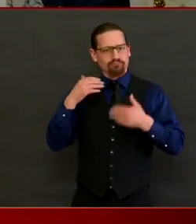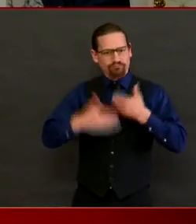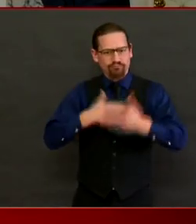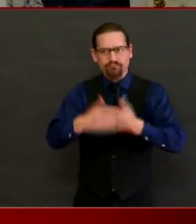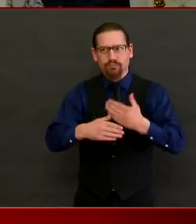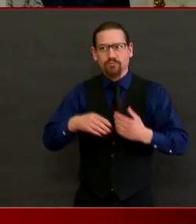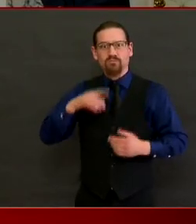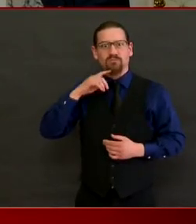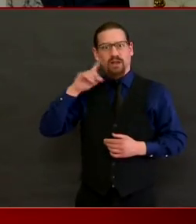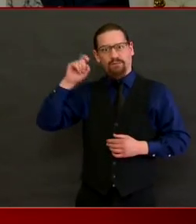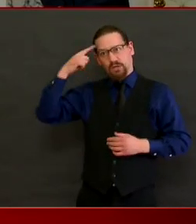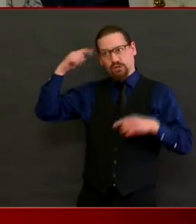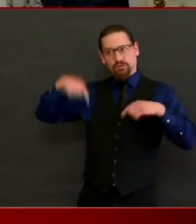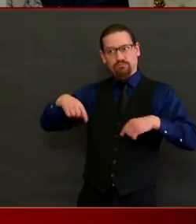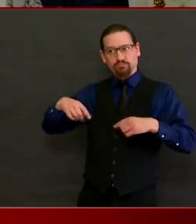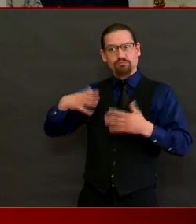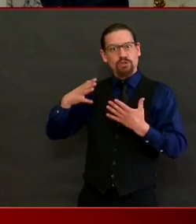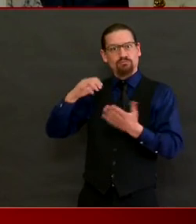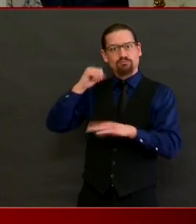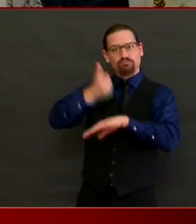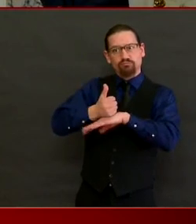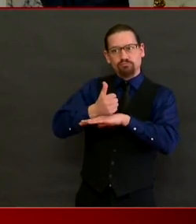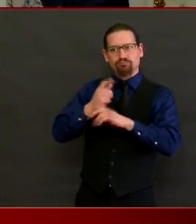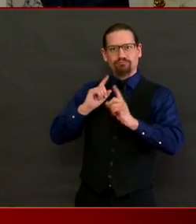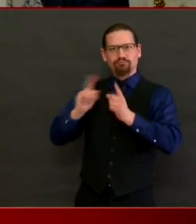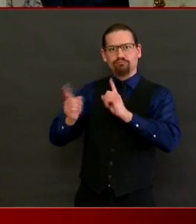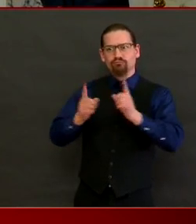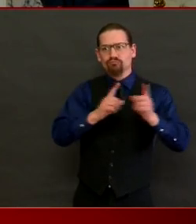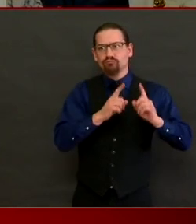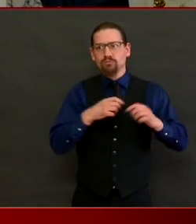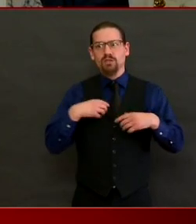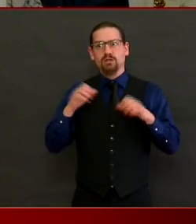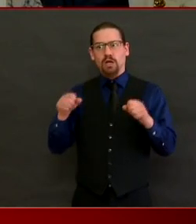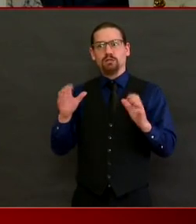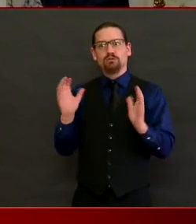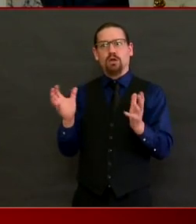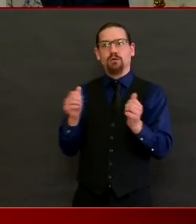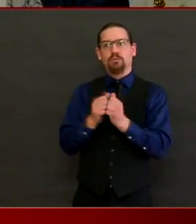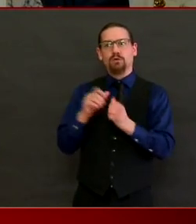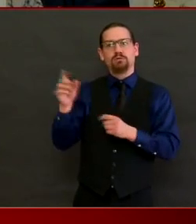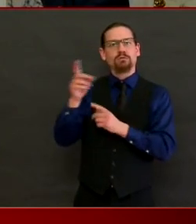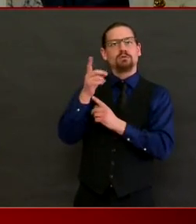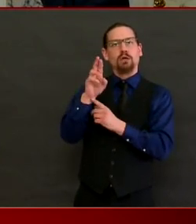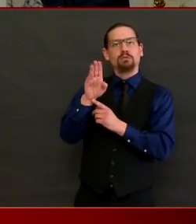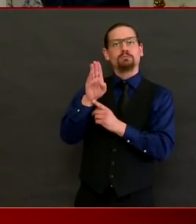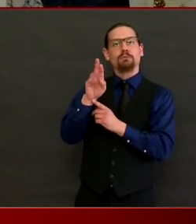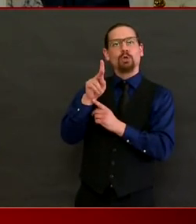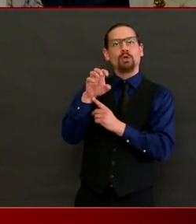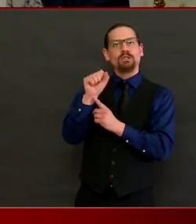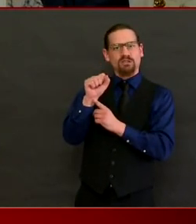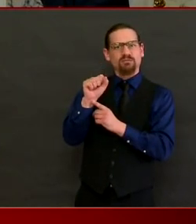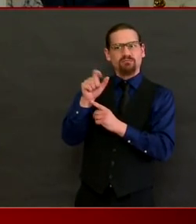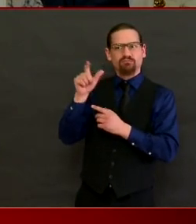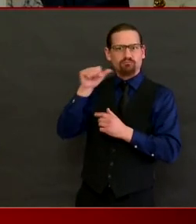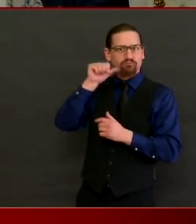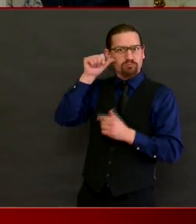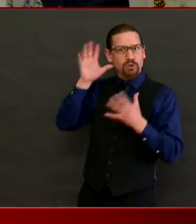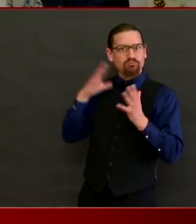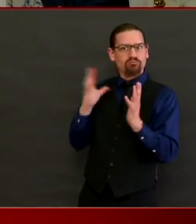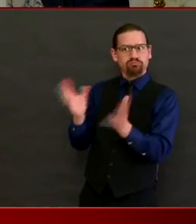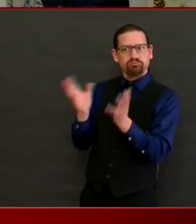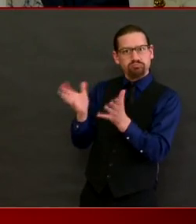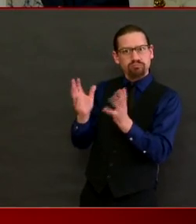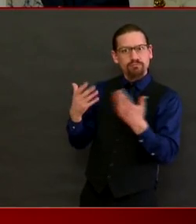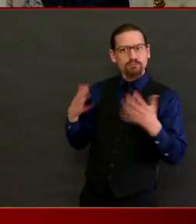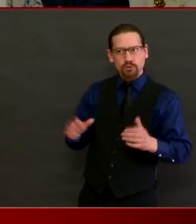conversation that I was able to have with Dr. Burke's yesterday, talking about what our Rhode Island needs